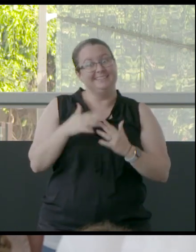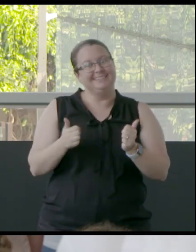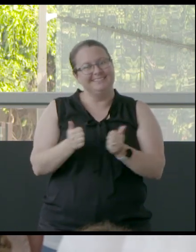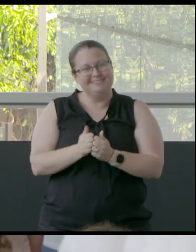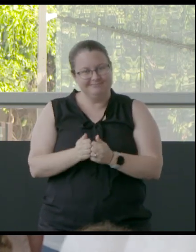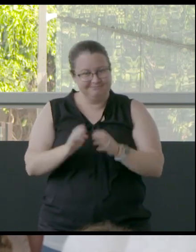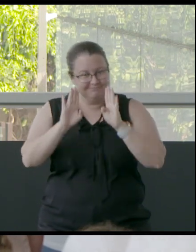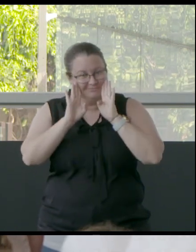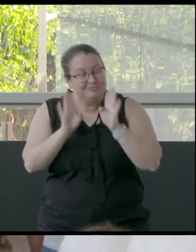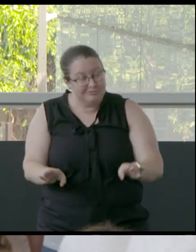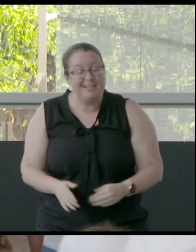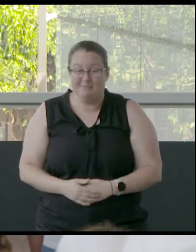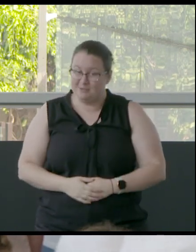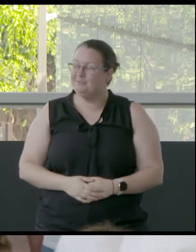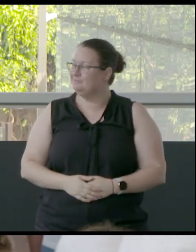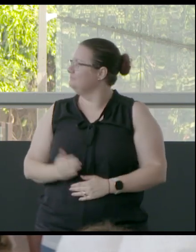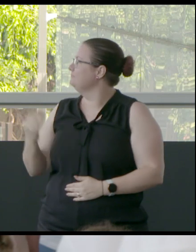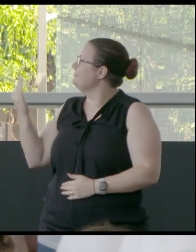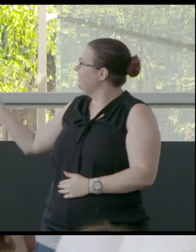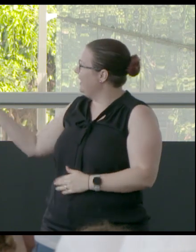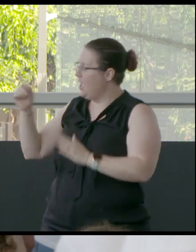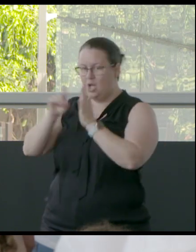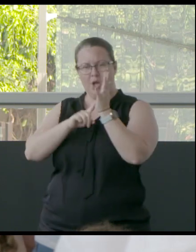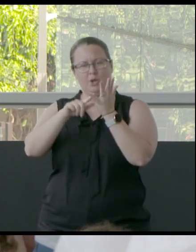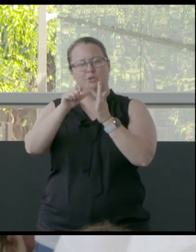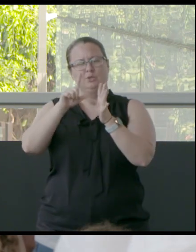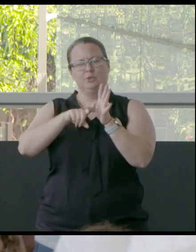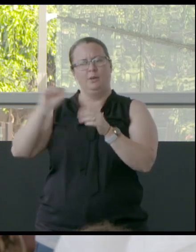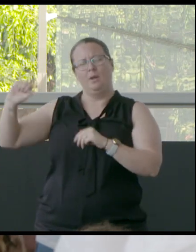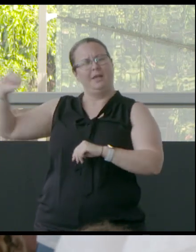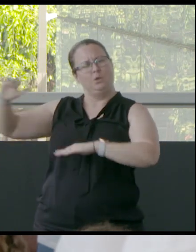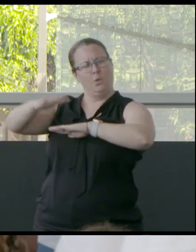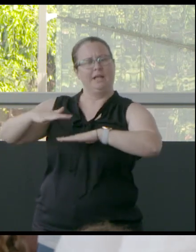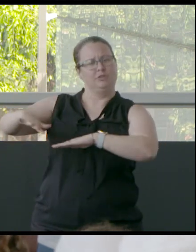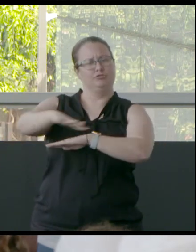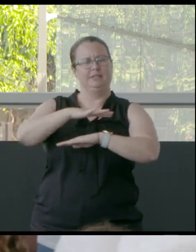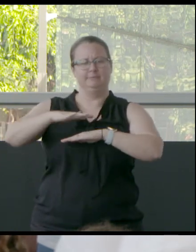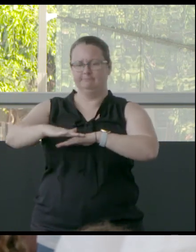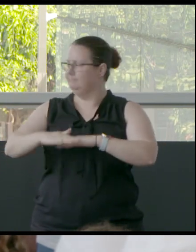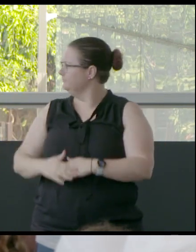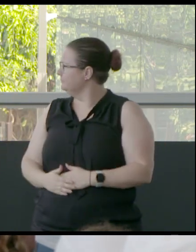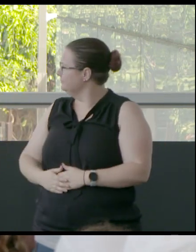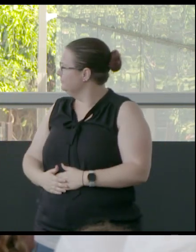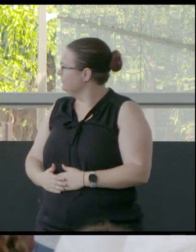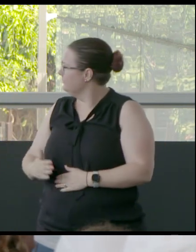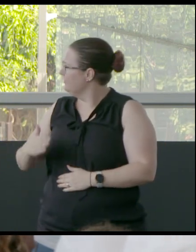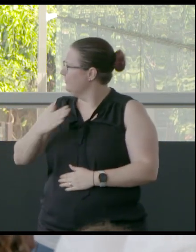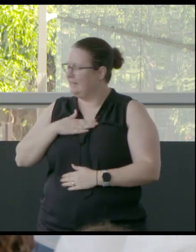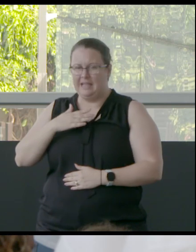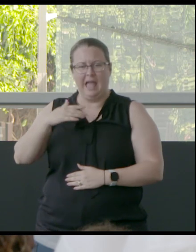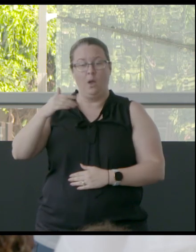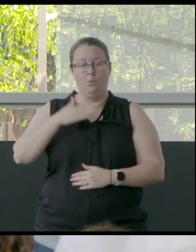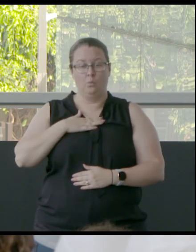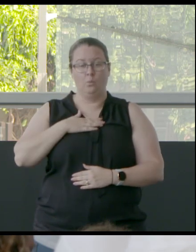it was an incredible moment. Judy, what about those water sources on your country? Well, one new people are known as running water